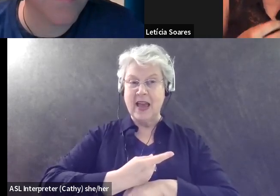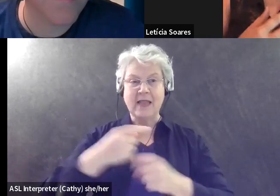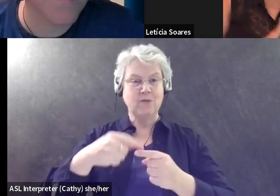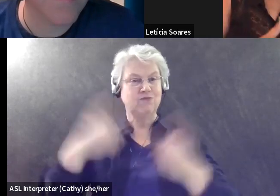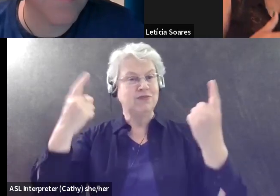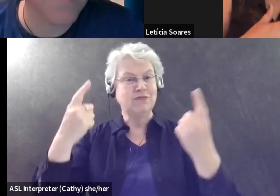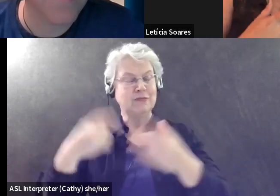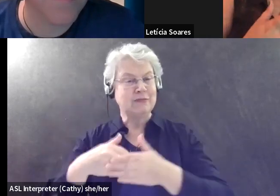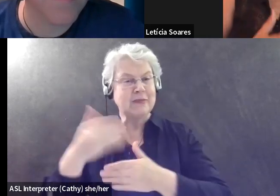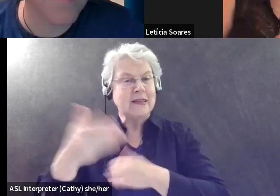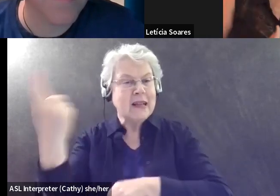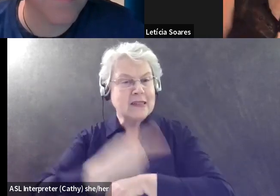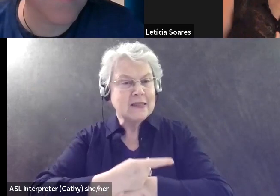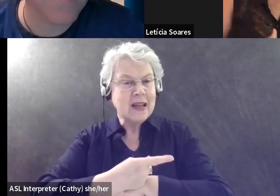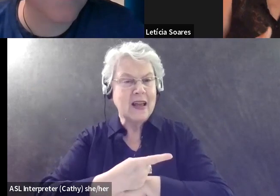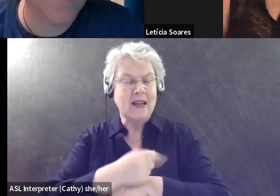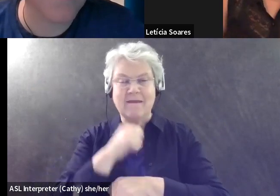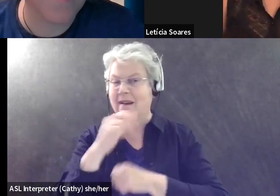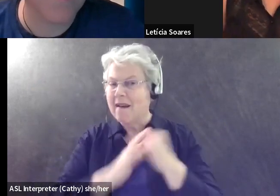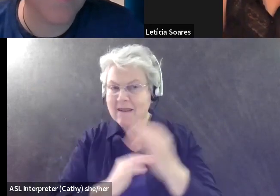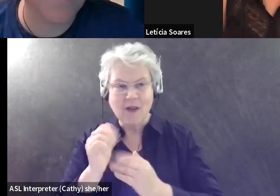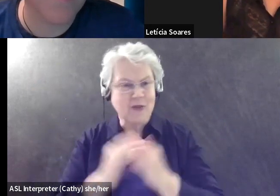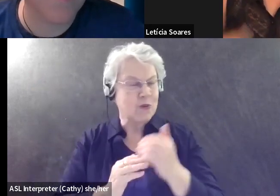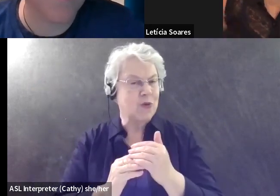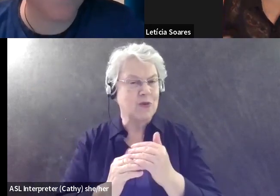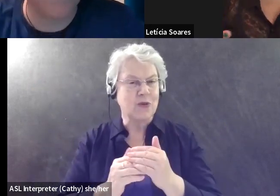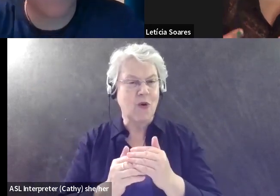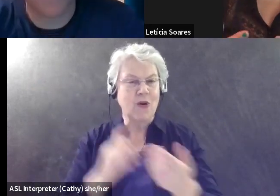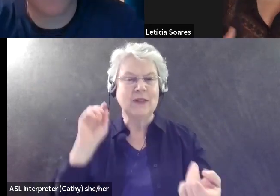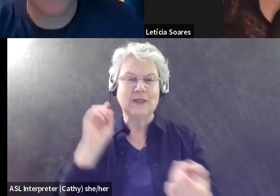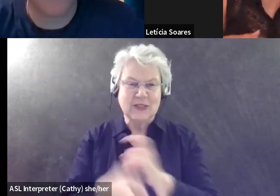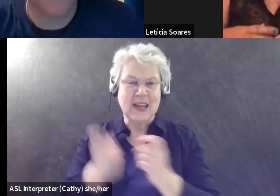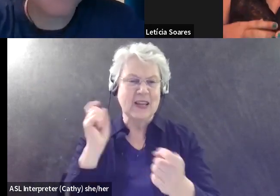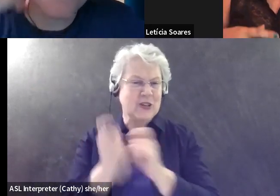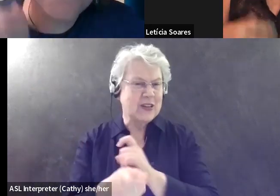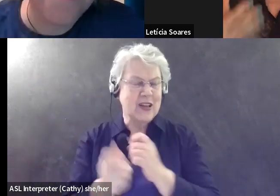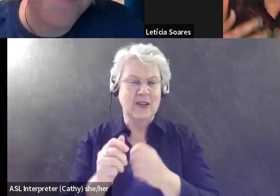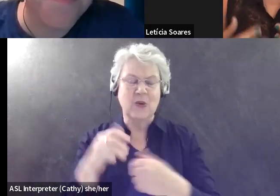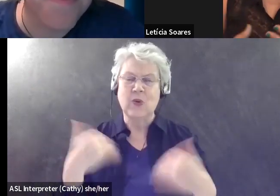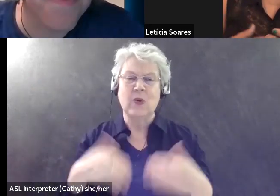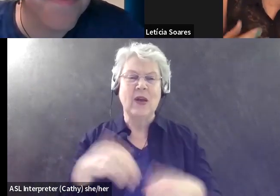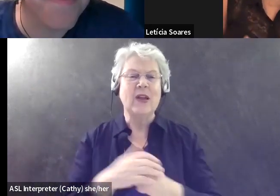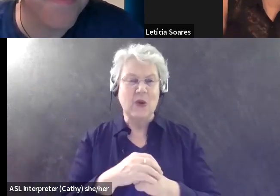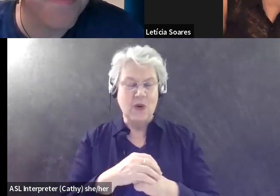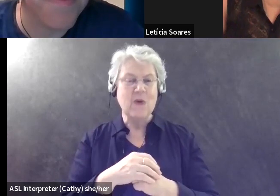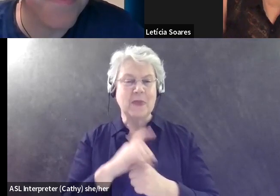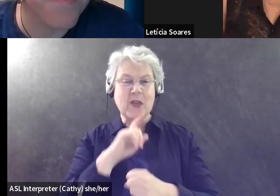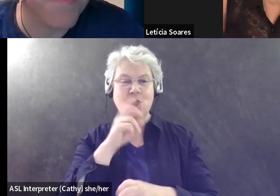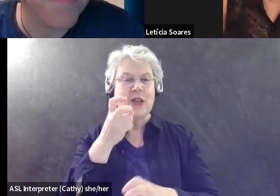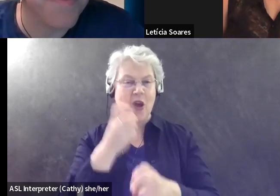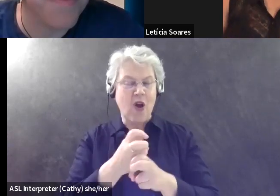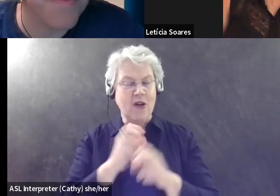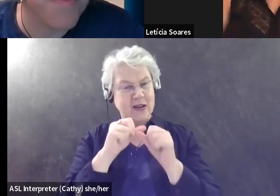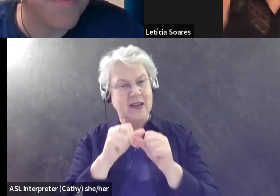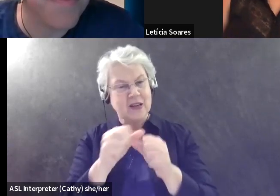reading and uncomfortable on the next, you've got to be creative, right? To keep doing the things that